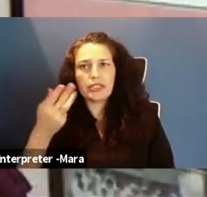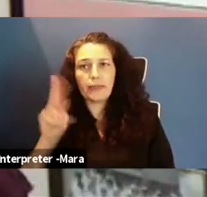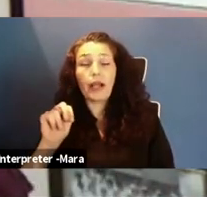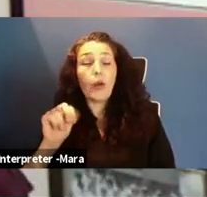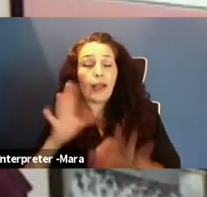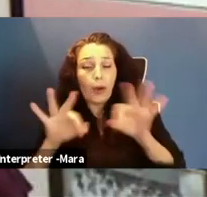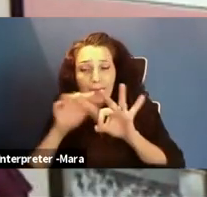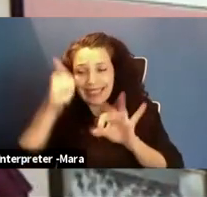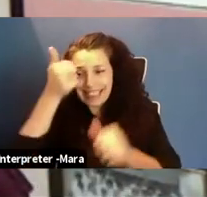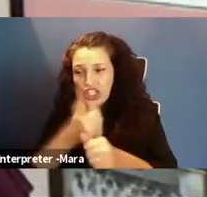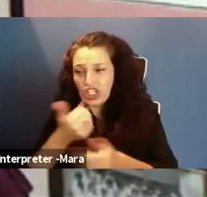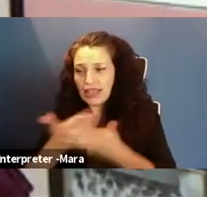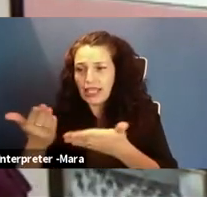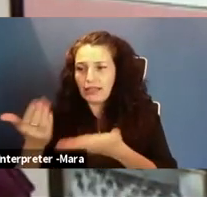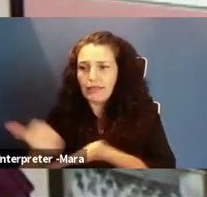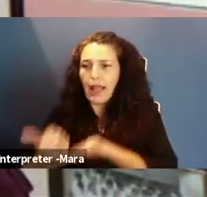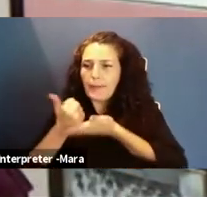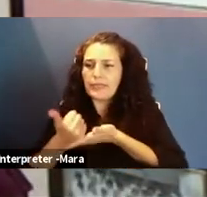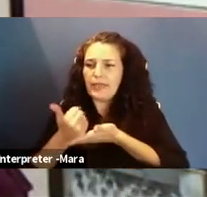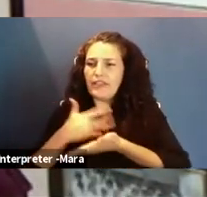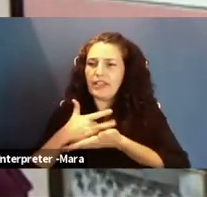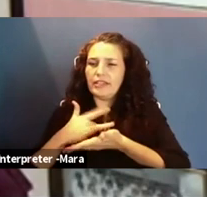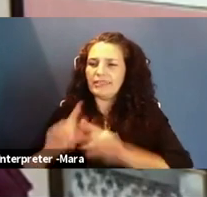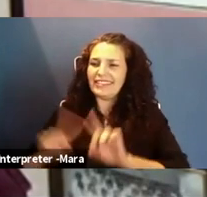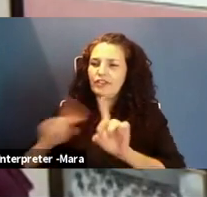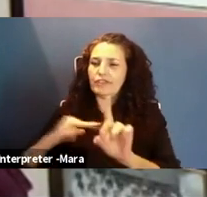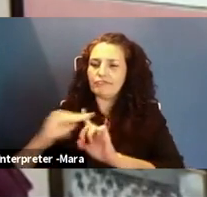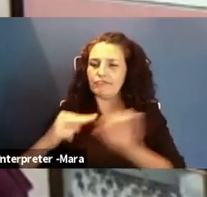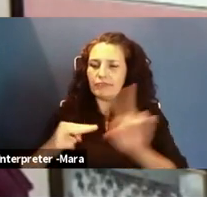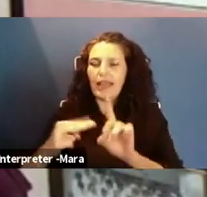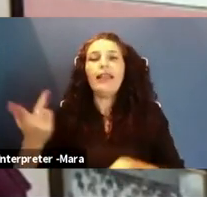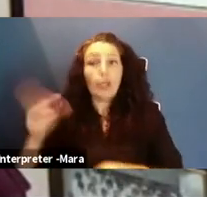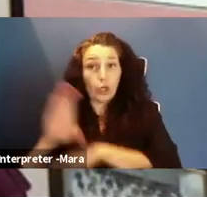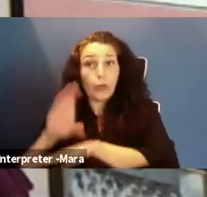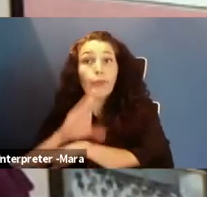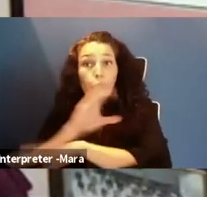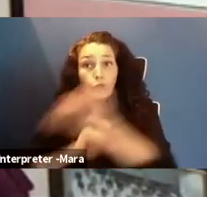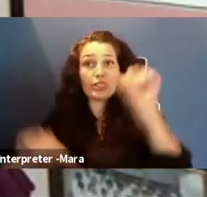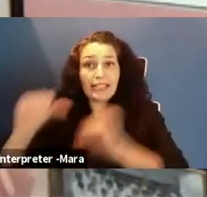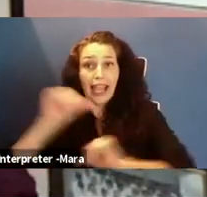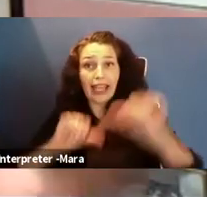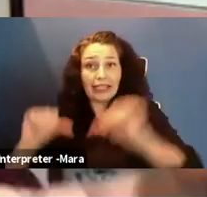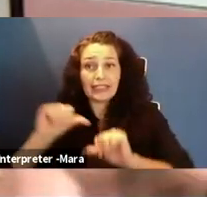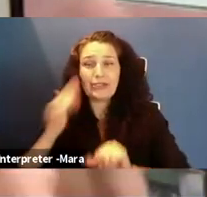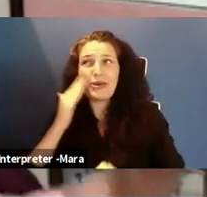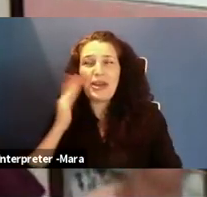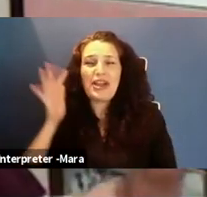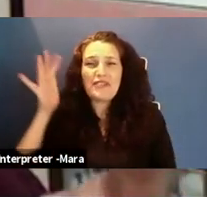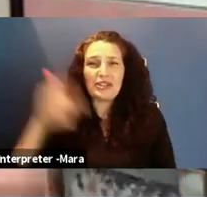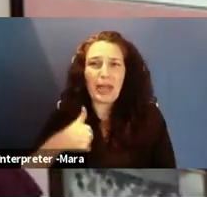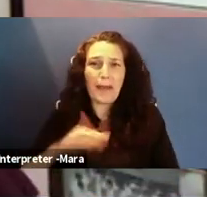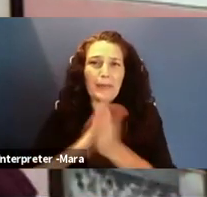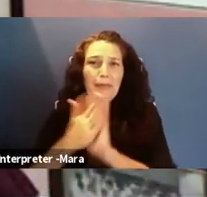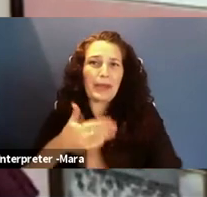love about computer science is I told myself one day I'm going to be that cool grandma because technology is ever